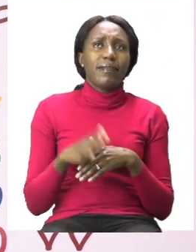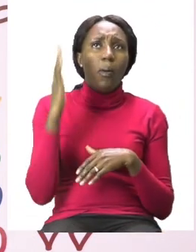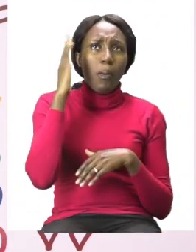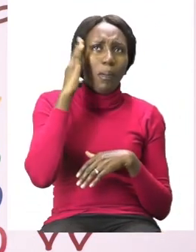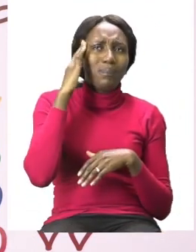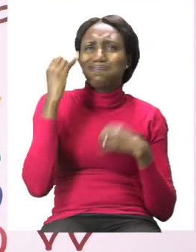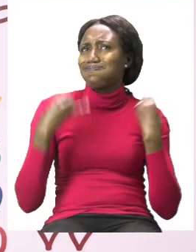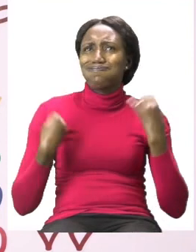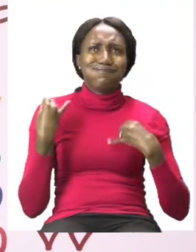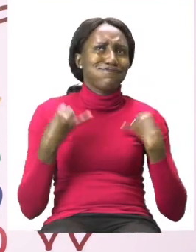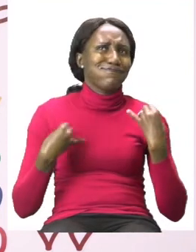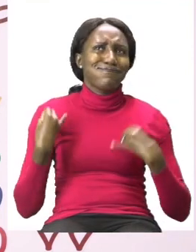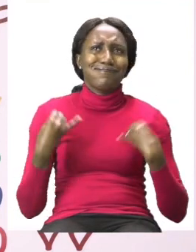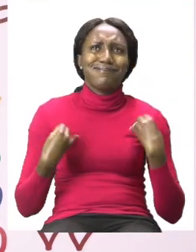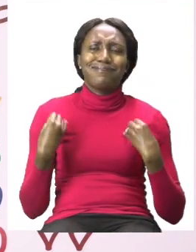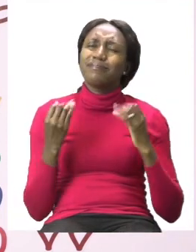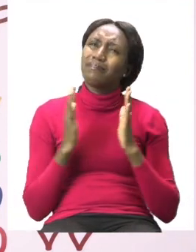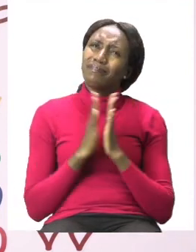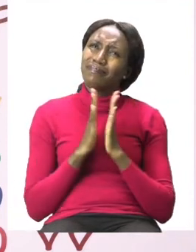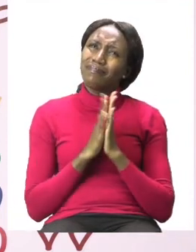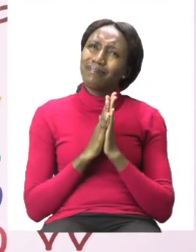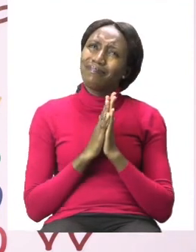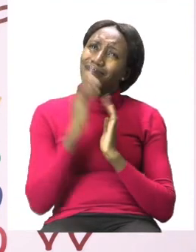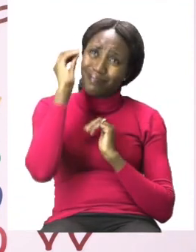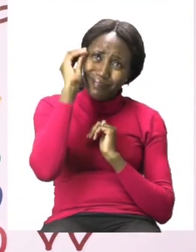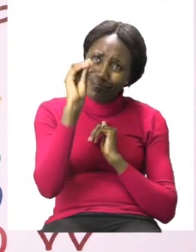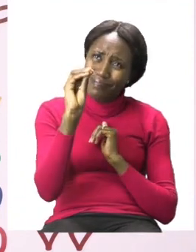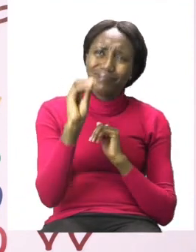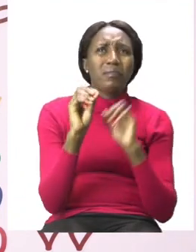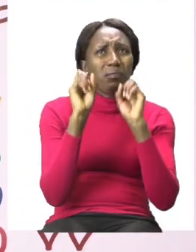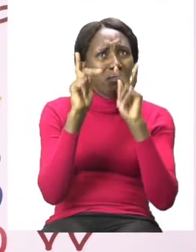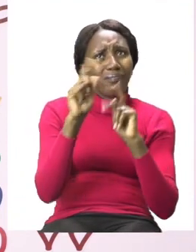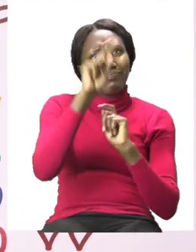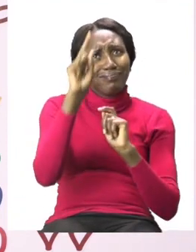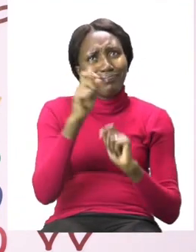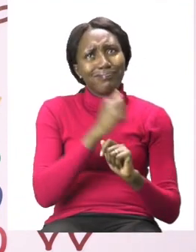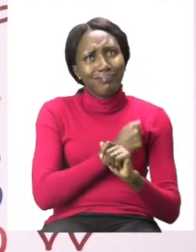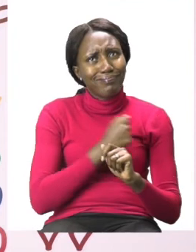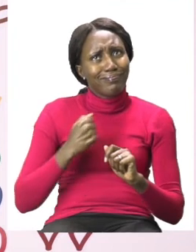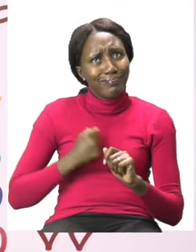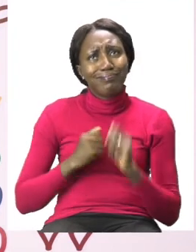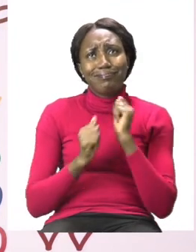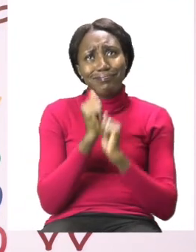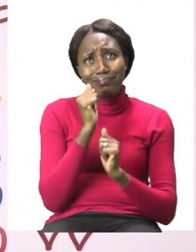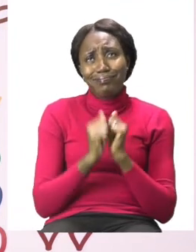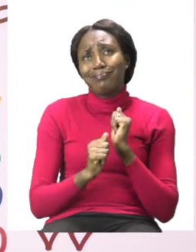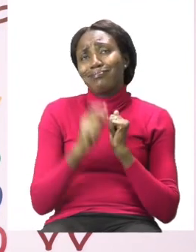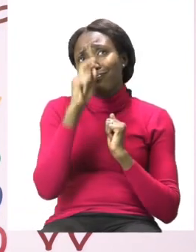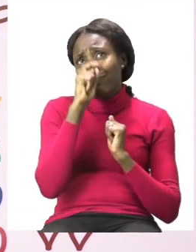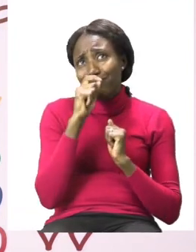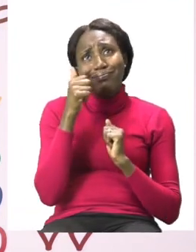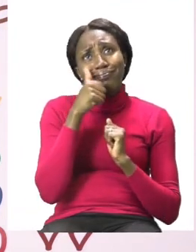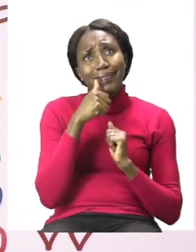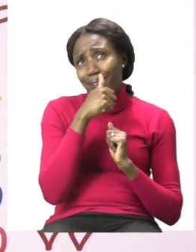did. Remember, if you don't know what to do, that's okay. You can always ask for help. Just make sure